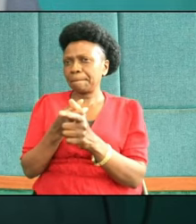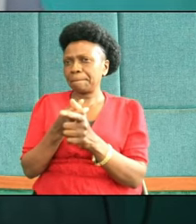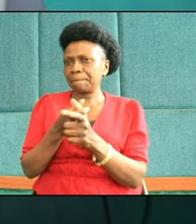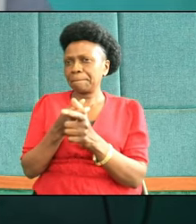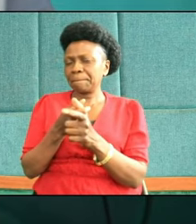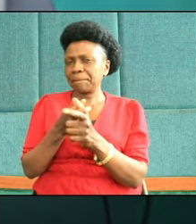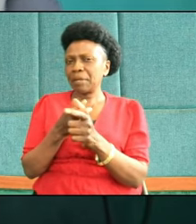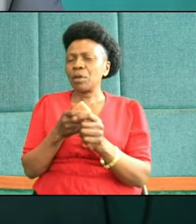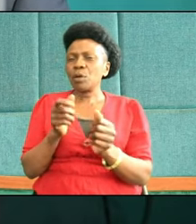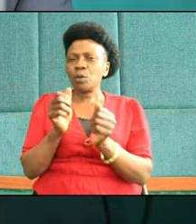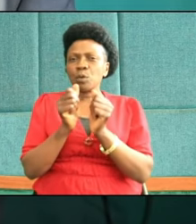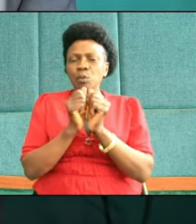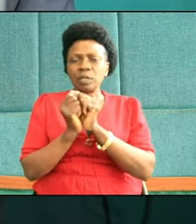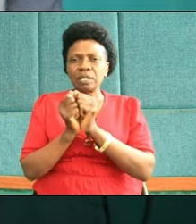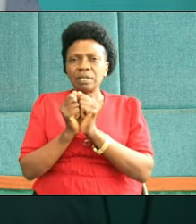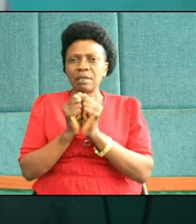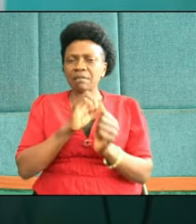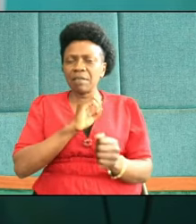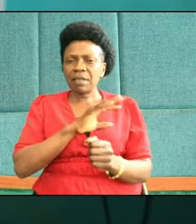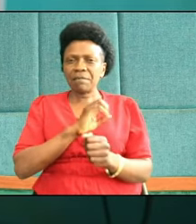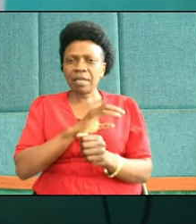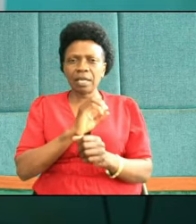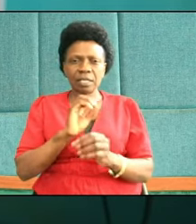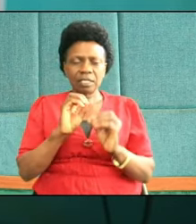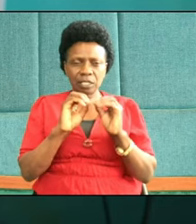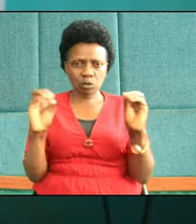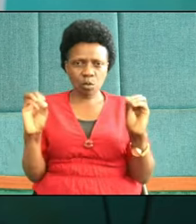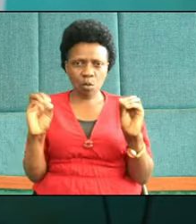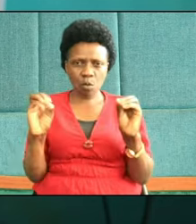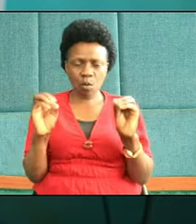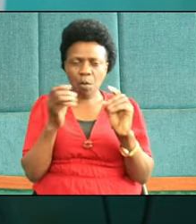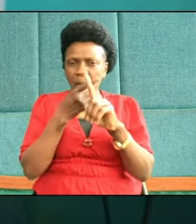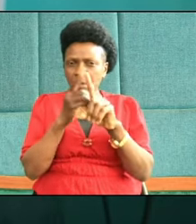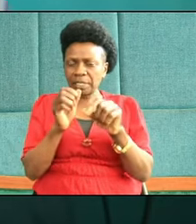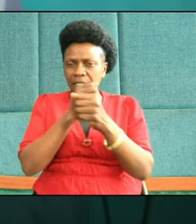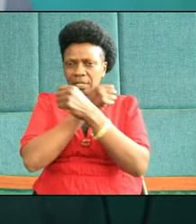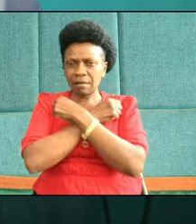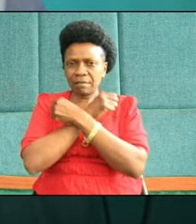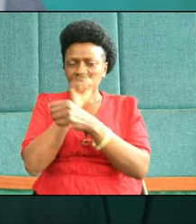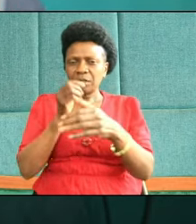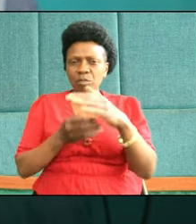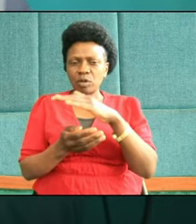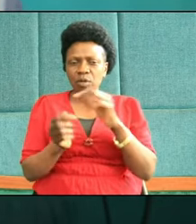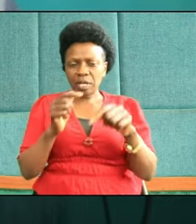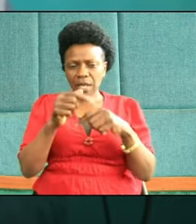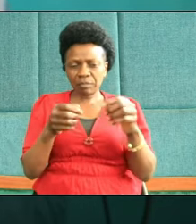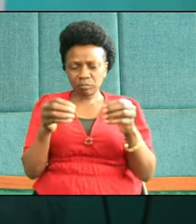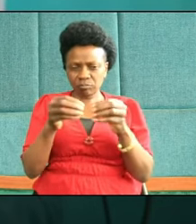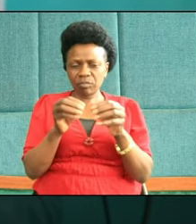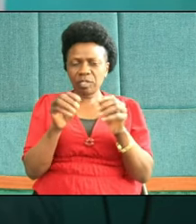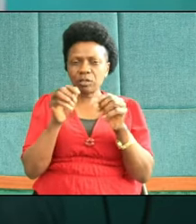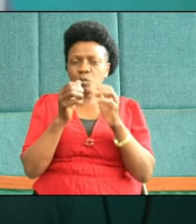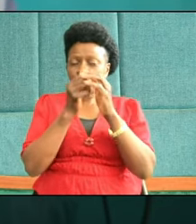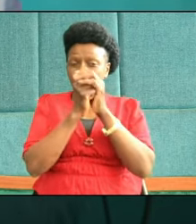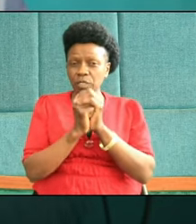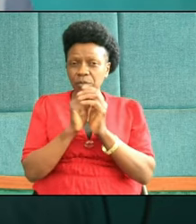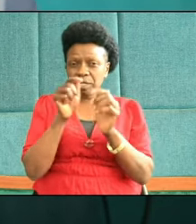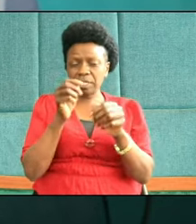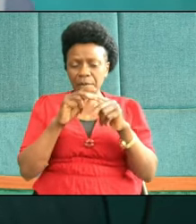with no fear, but love. It may be this morning that we have come to congregate worship in this place,